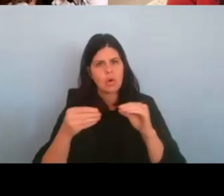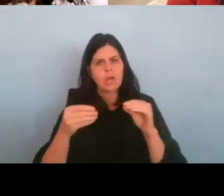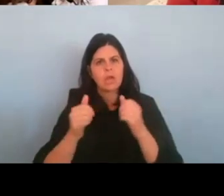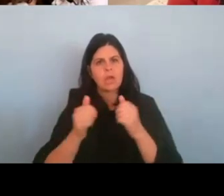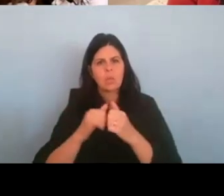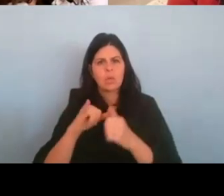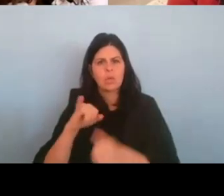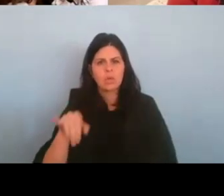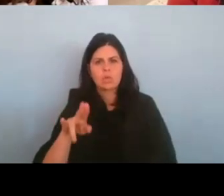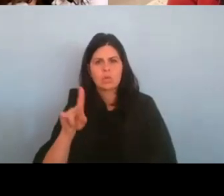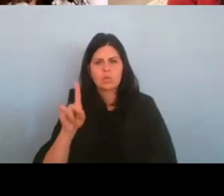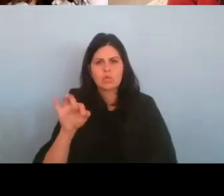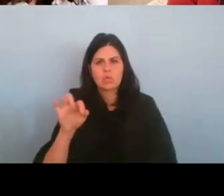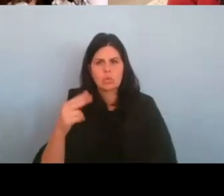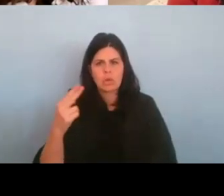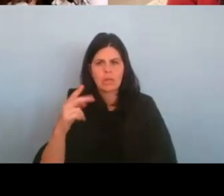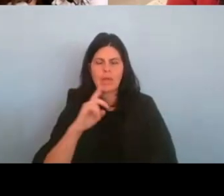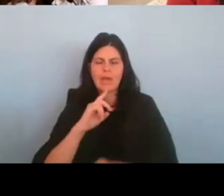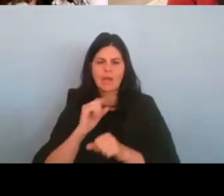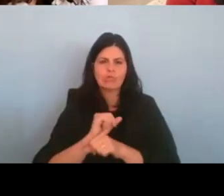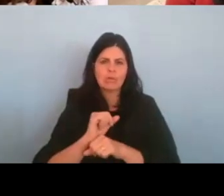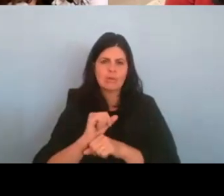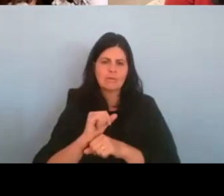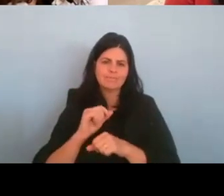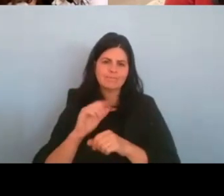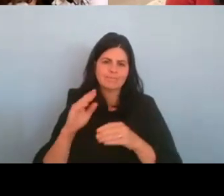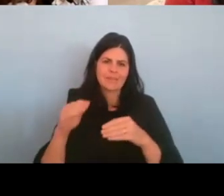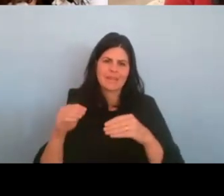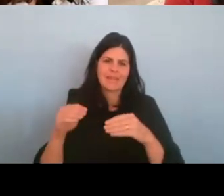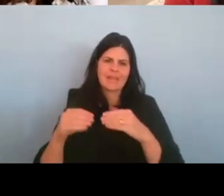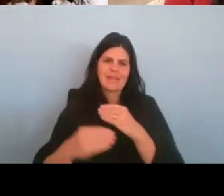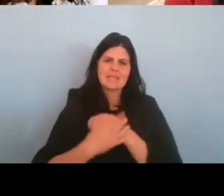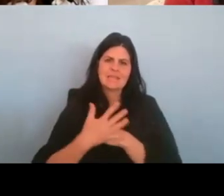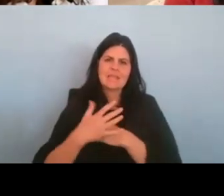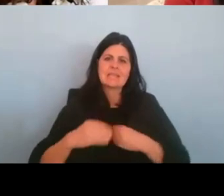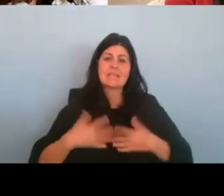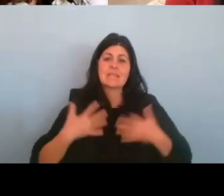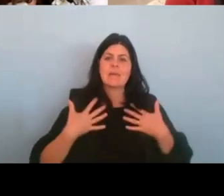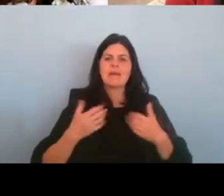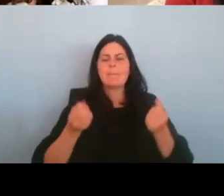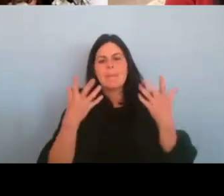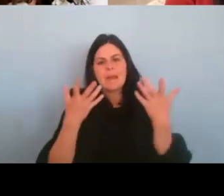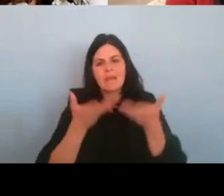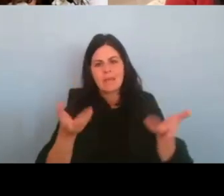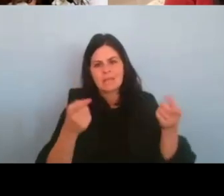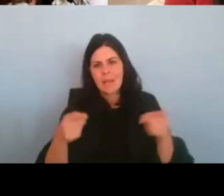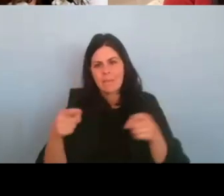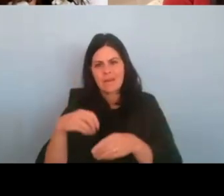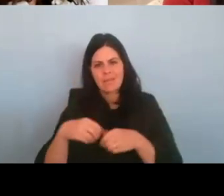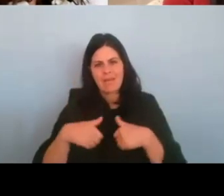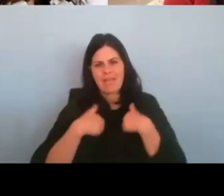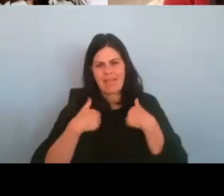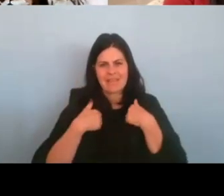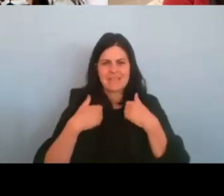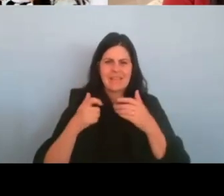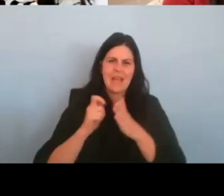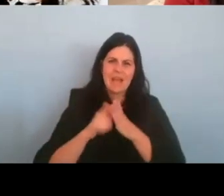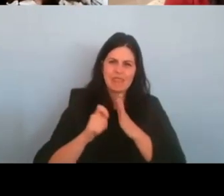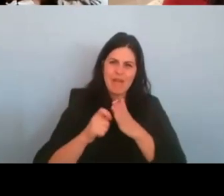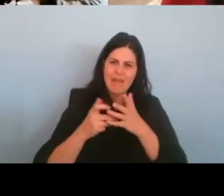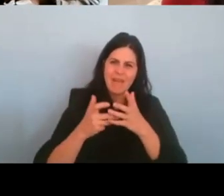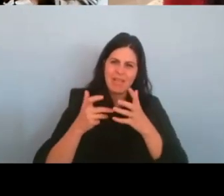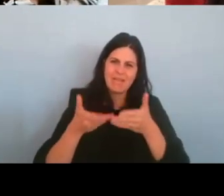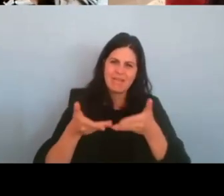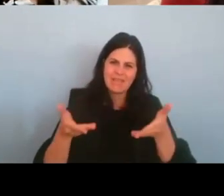uh, it's actually inspired. See, I have a lot of, a lot of things happened in my life, guys. So, you know, I write a lot of things inspired by